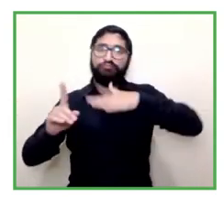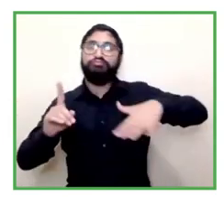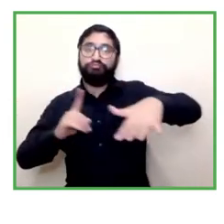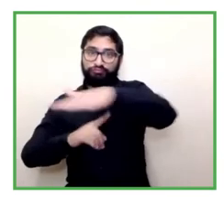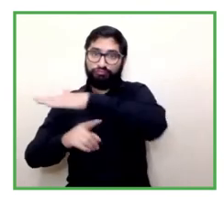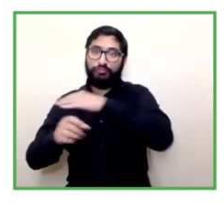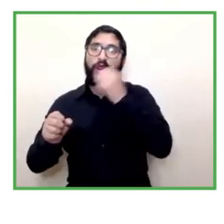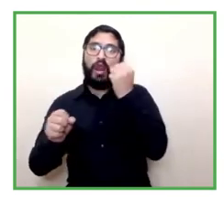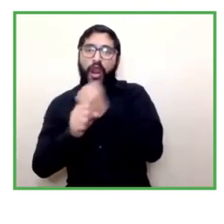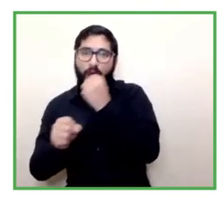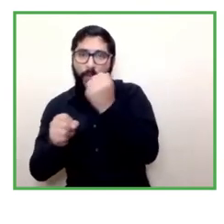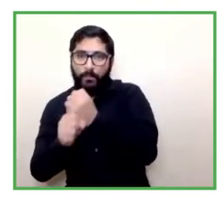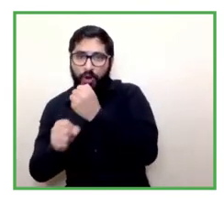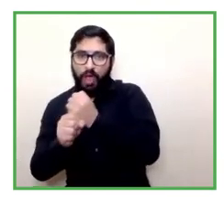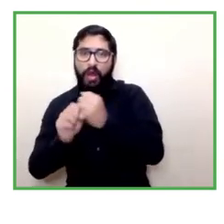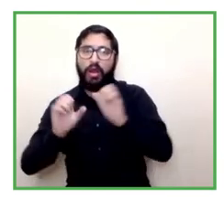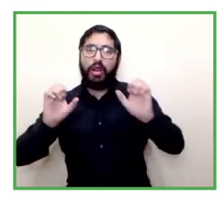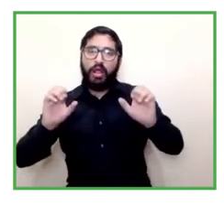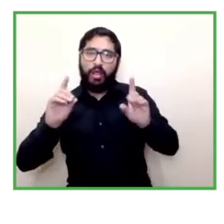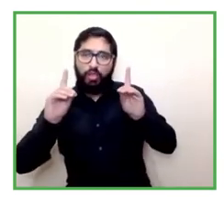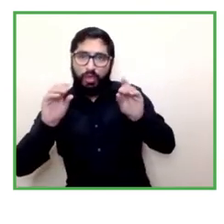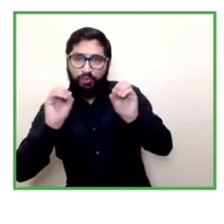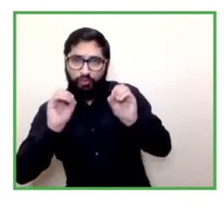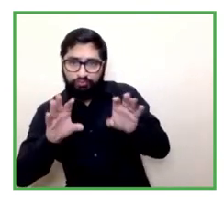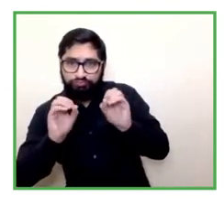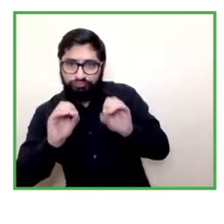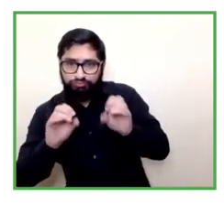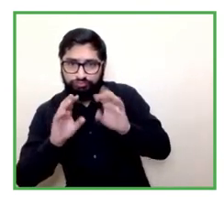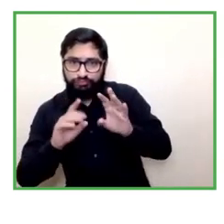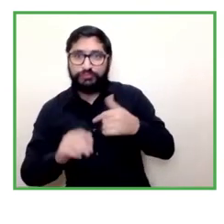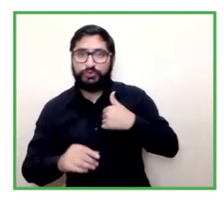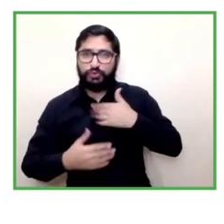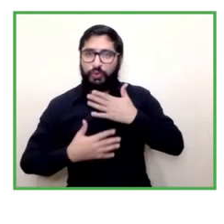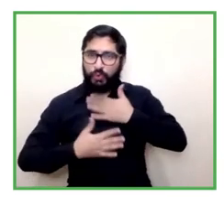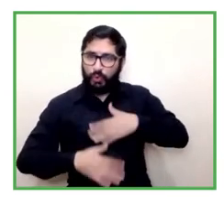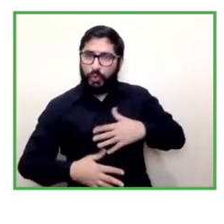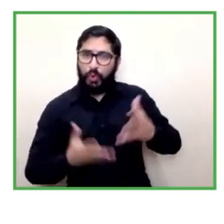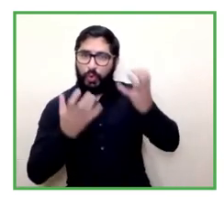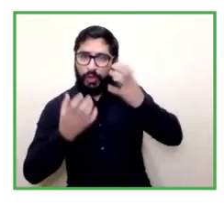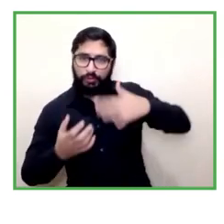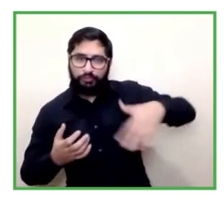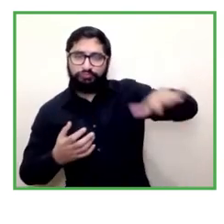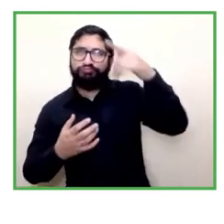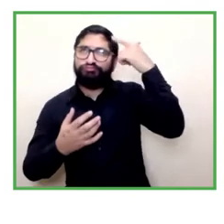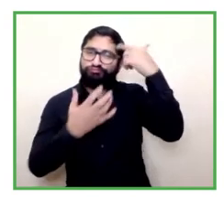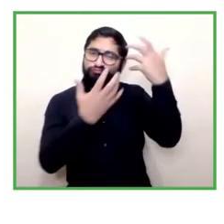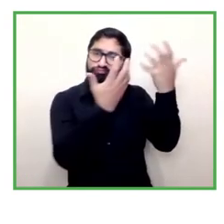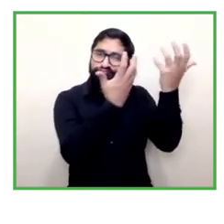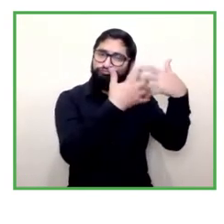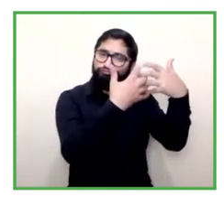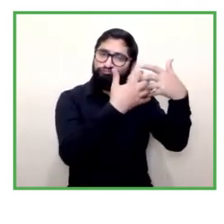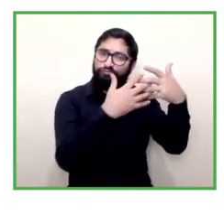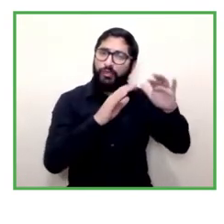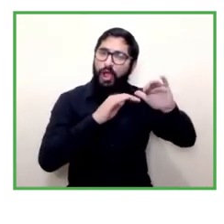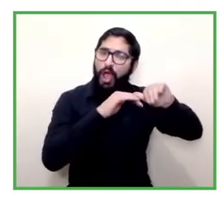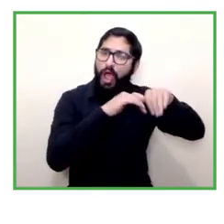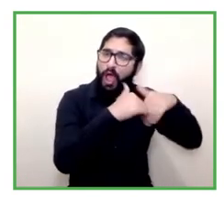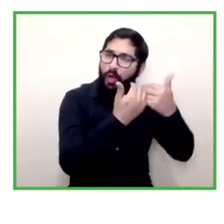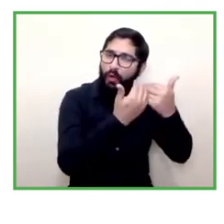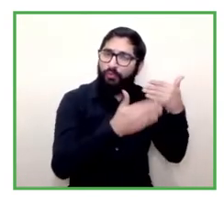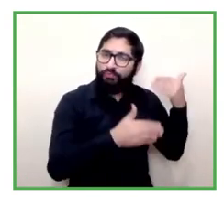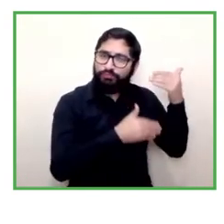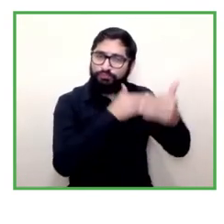employment availability and training education i just wanted you to reflect overall